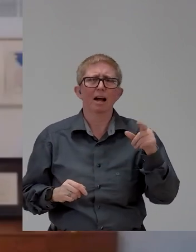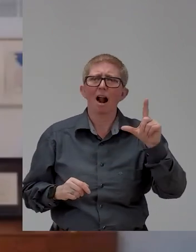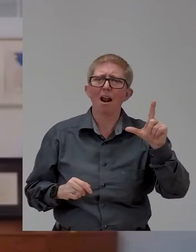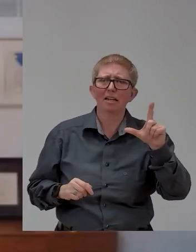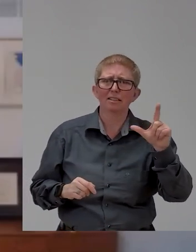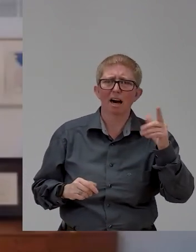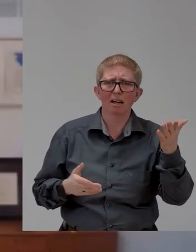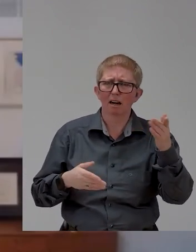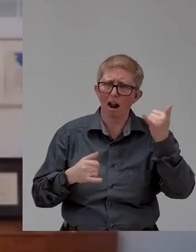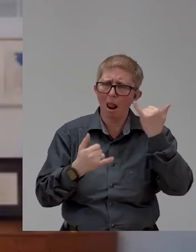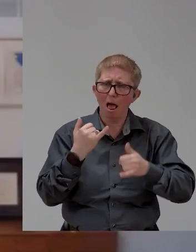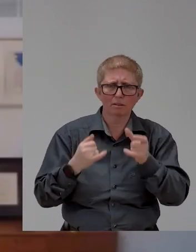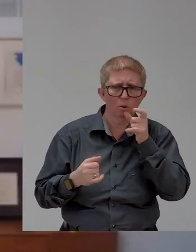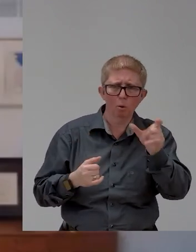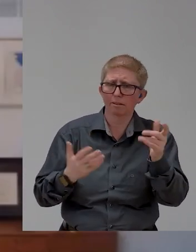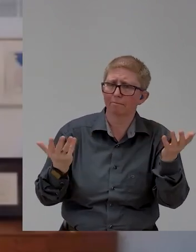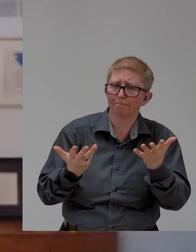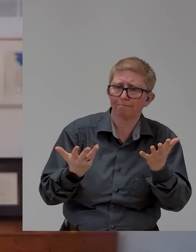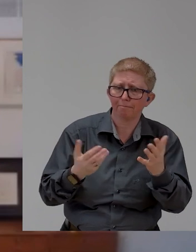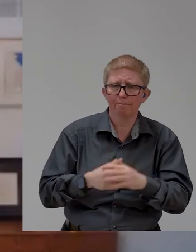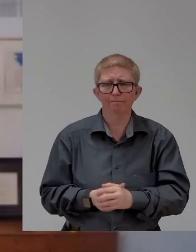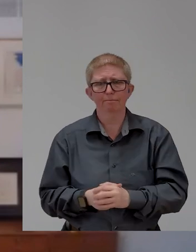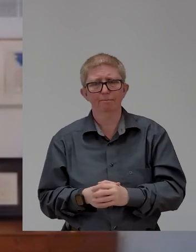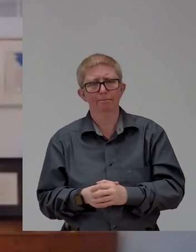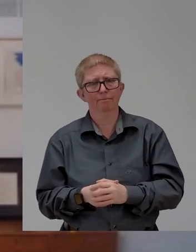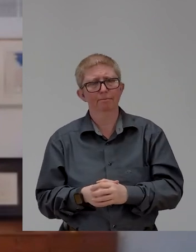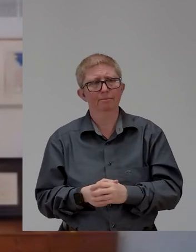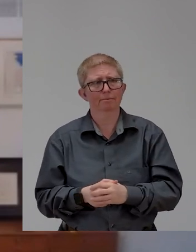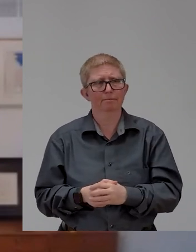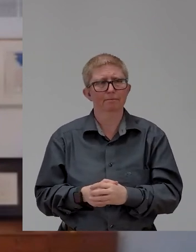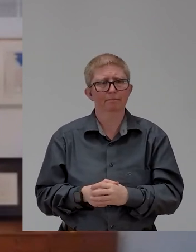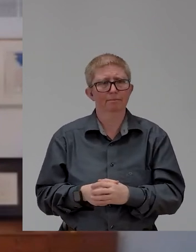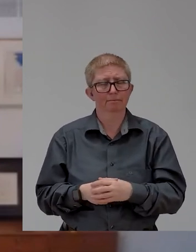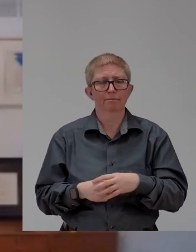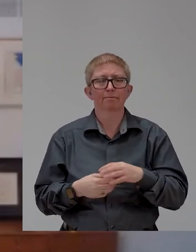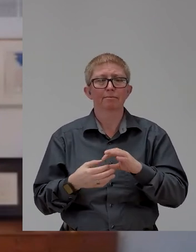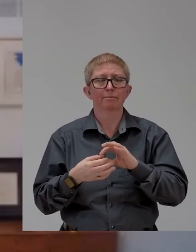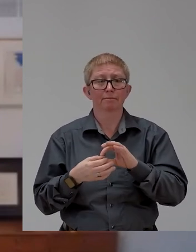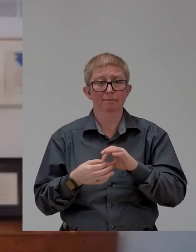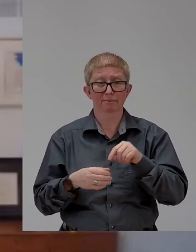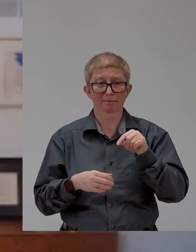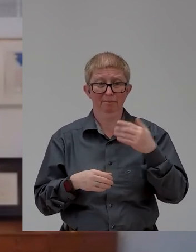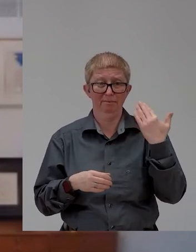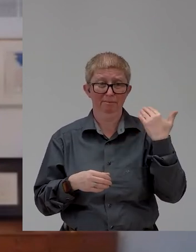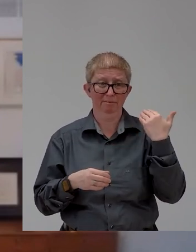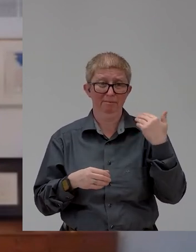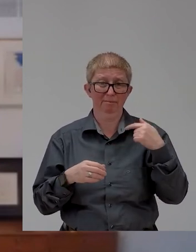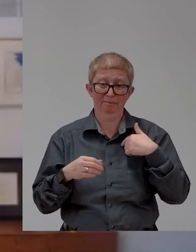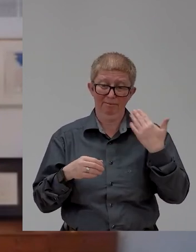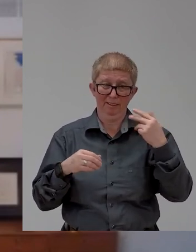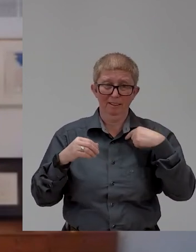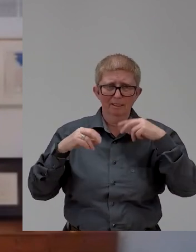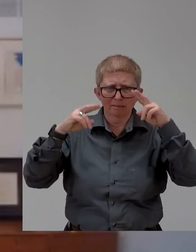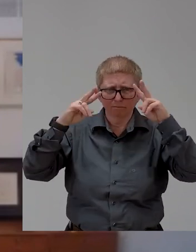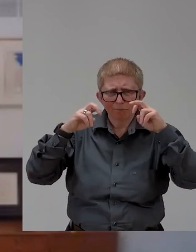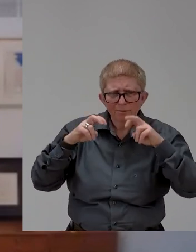Absolutely. So, related to procurement, I actually had completed a study recently. I had been doing a series of interviews